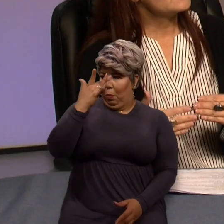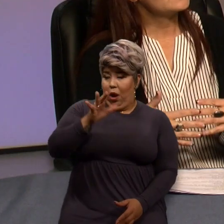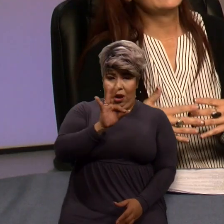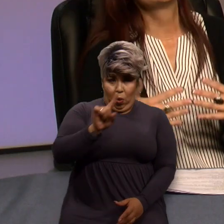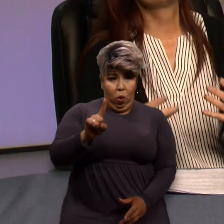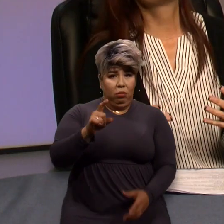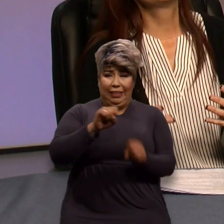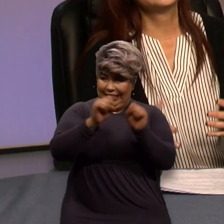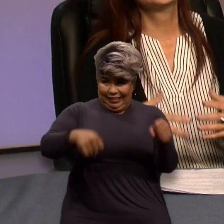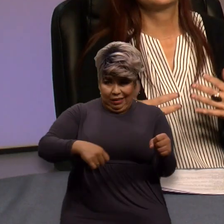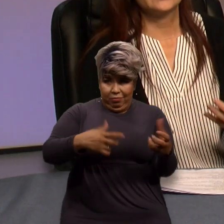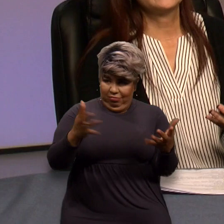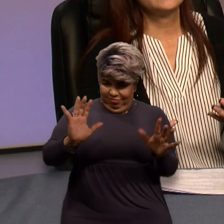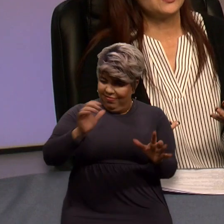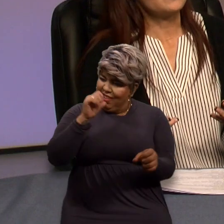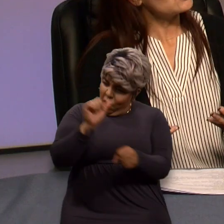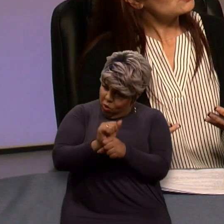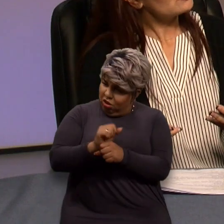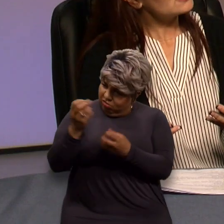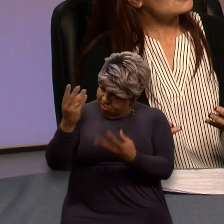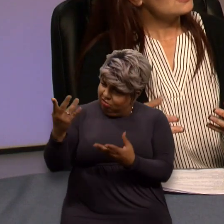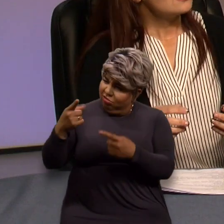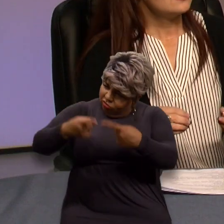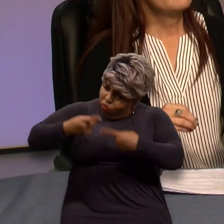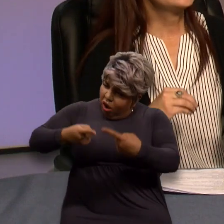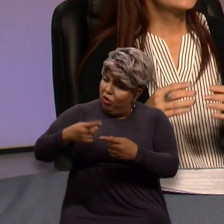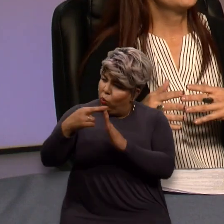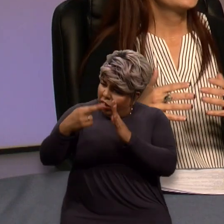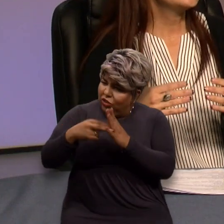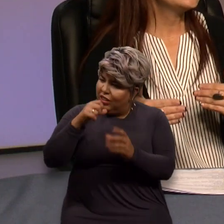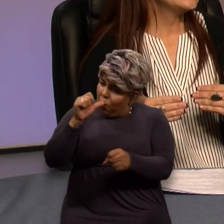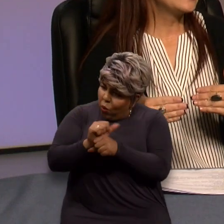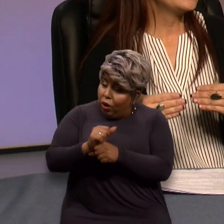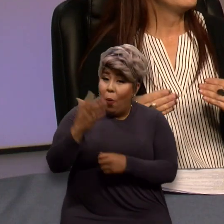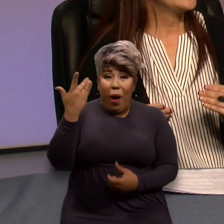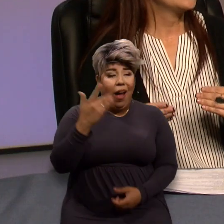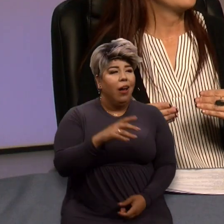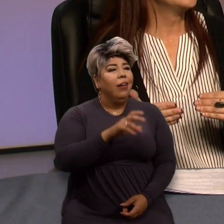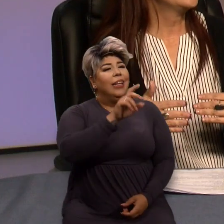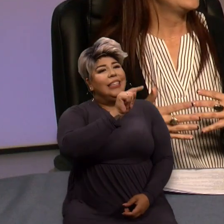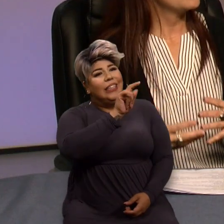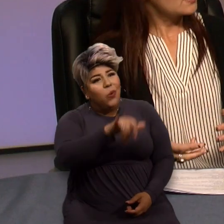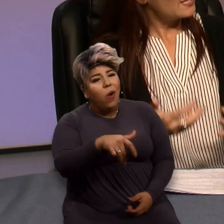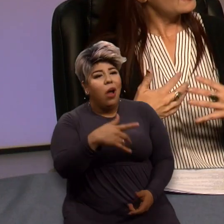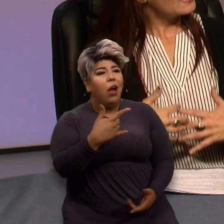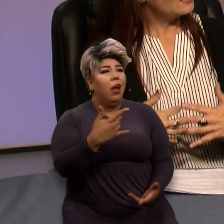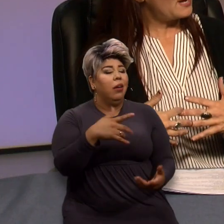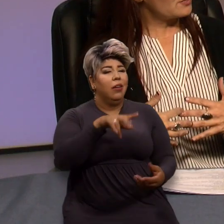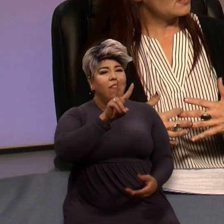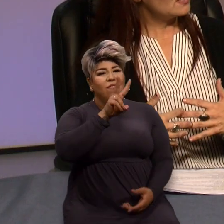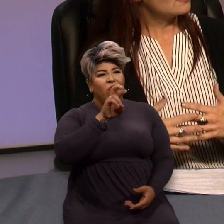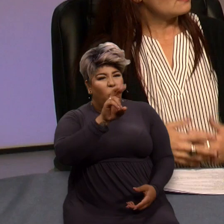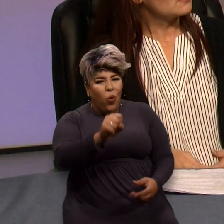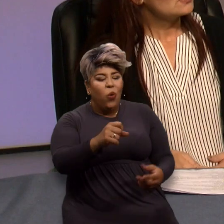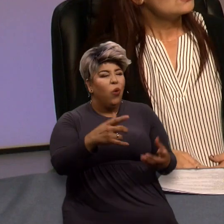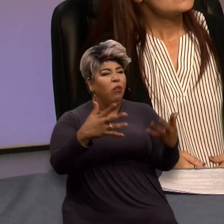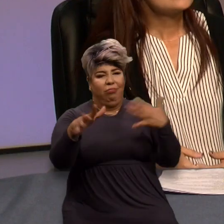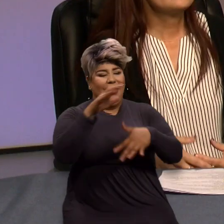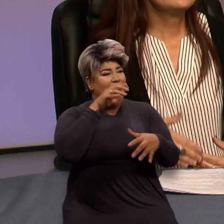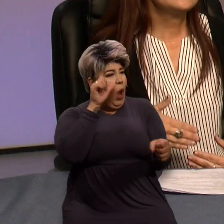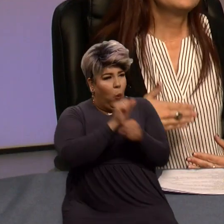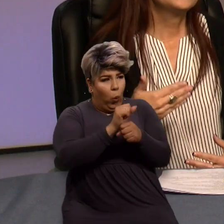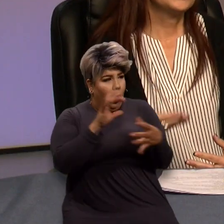system that they had difficulties in creating their registries, because with TTI and video relay it was kind of kicking them out of the system.